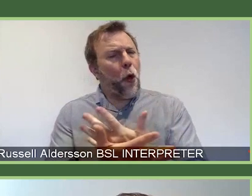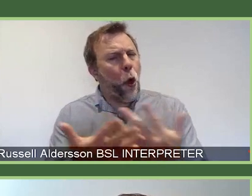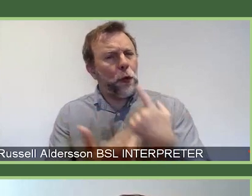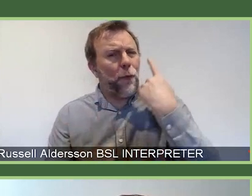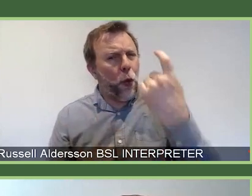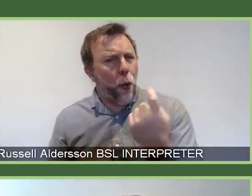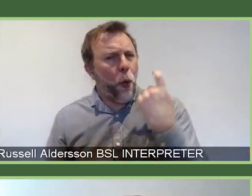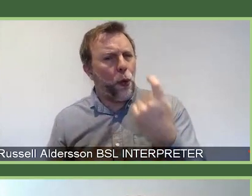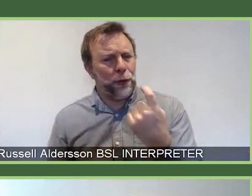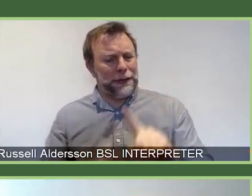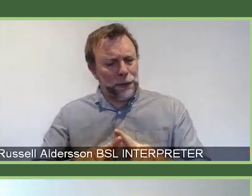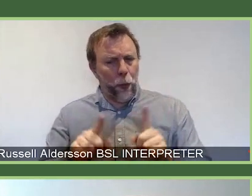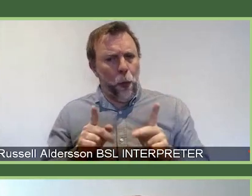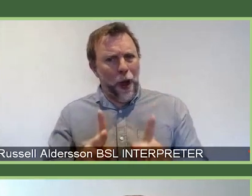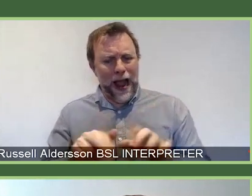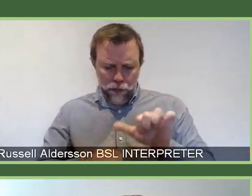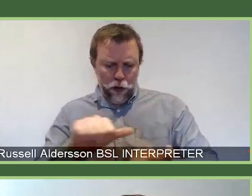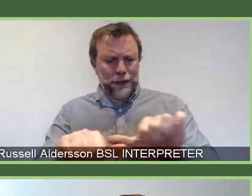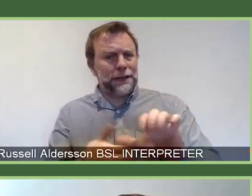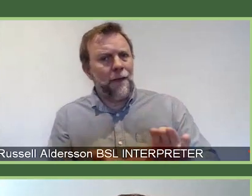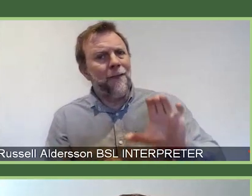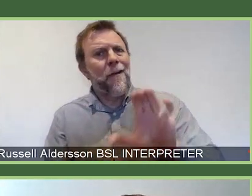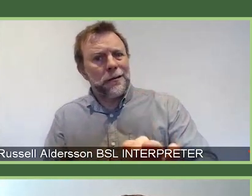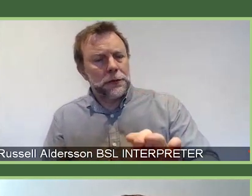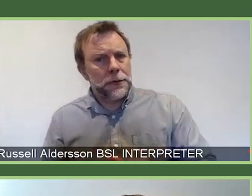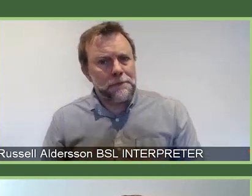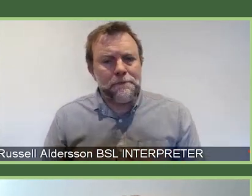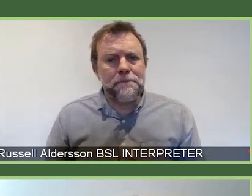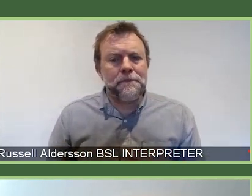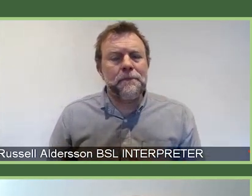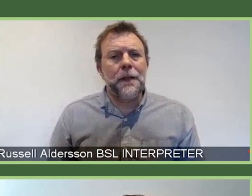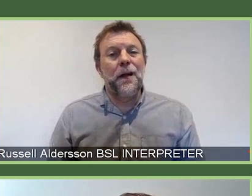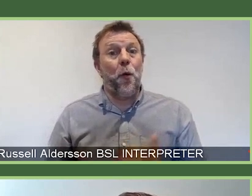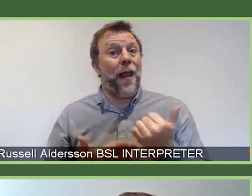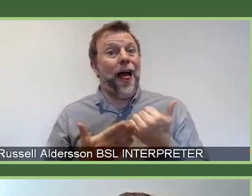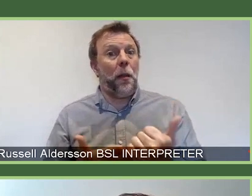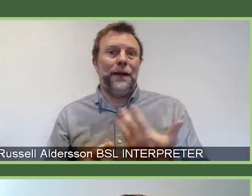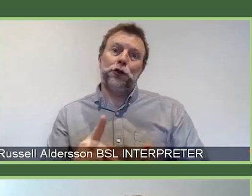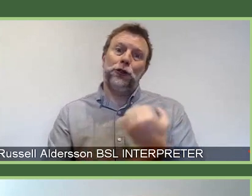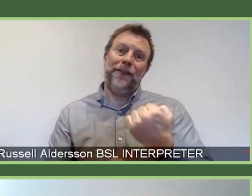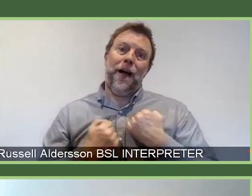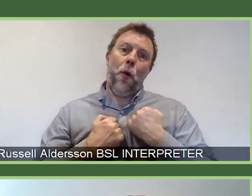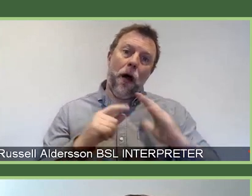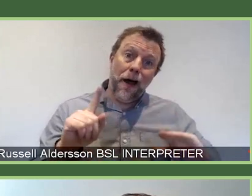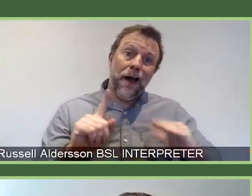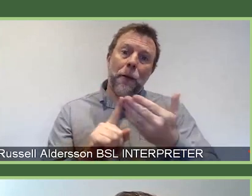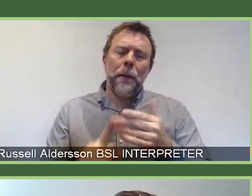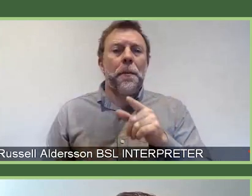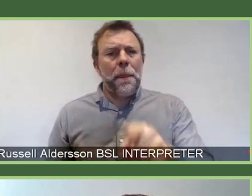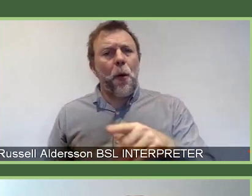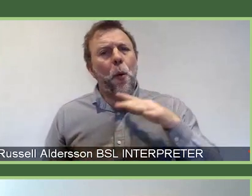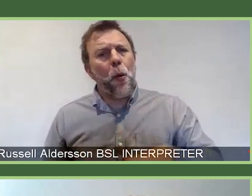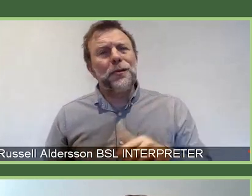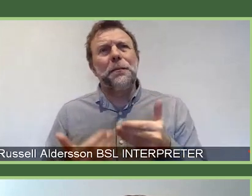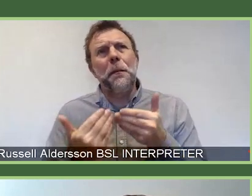schemes that we will need to deliver Wellcome's vision and ambition. And we really want to be much bolder